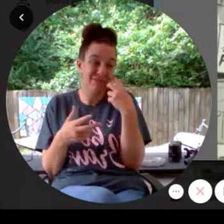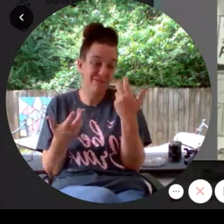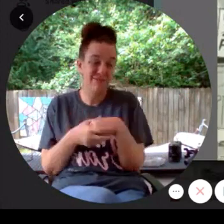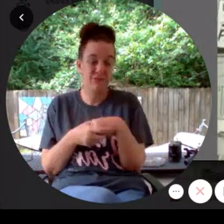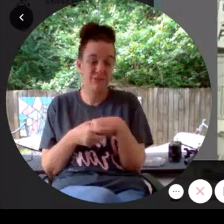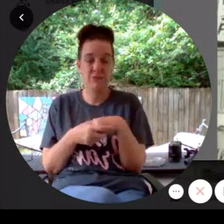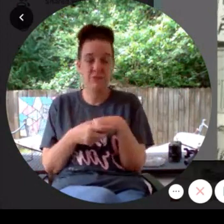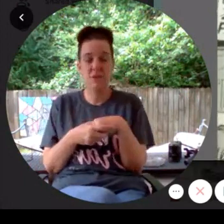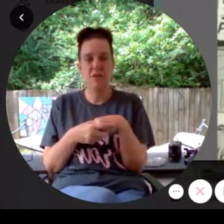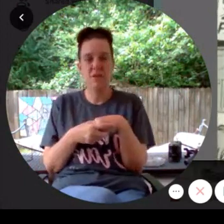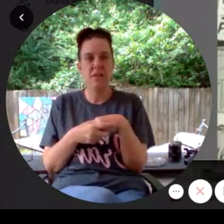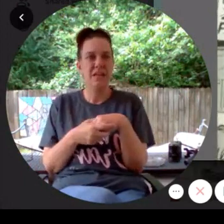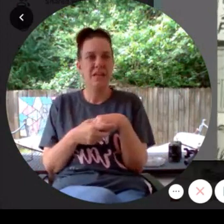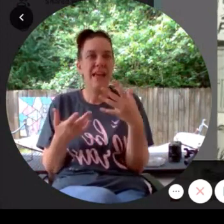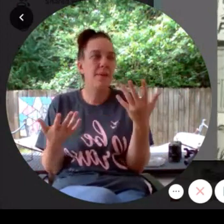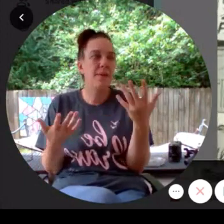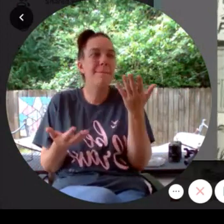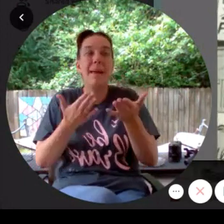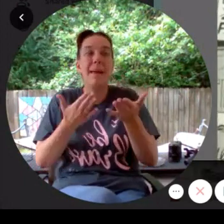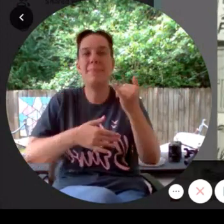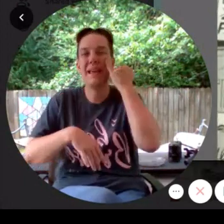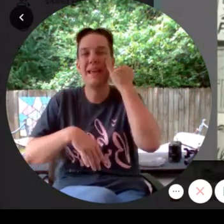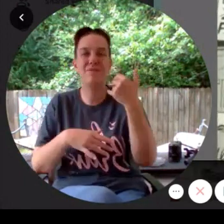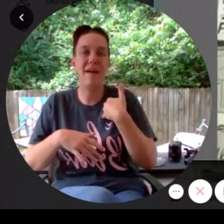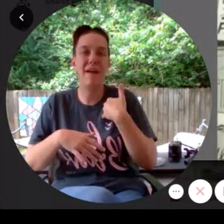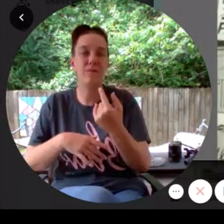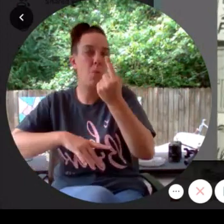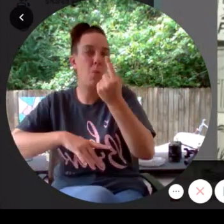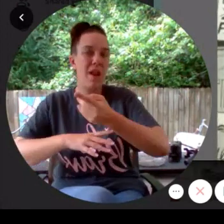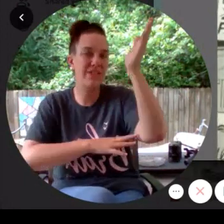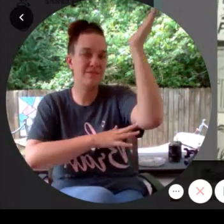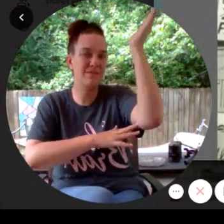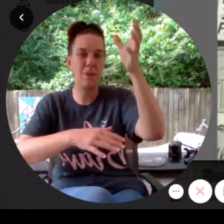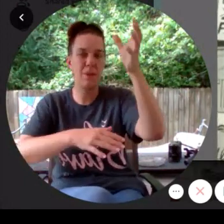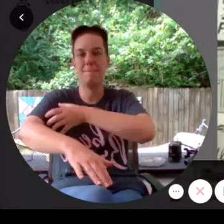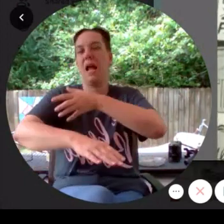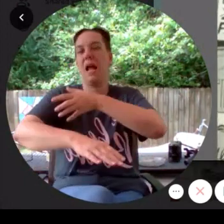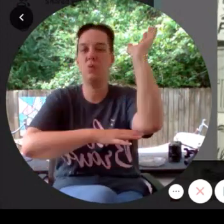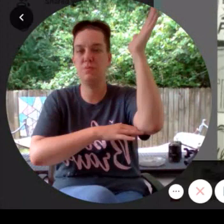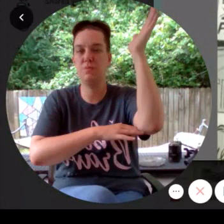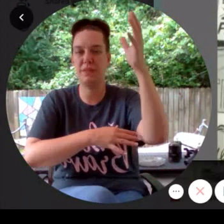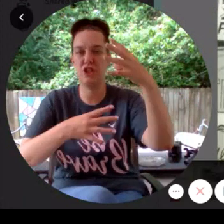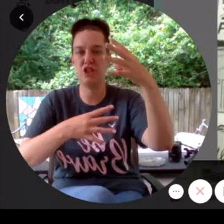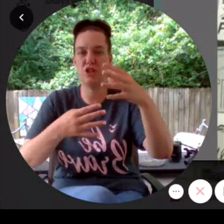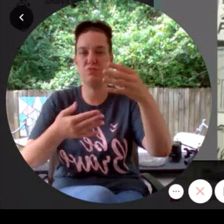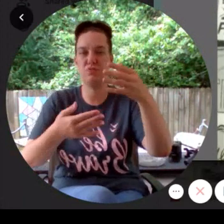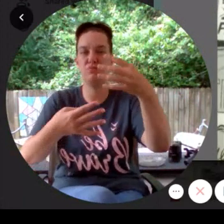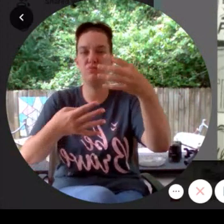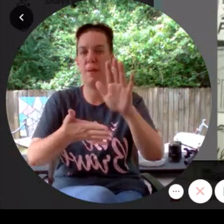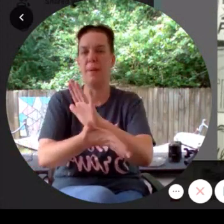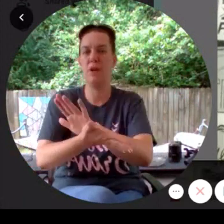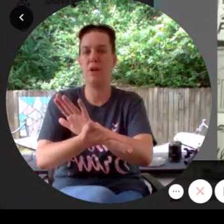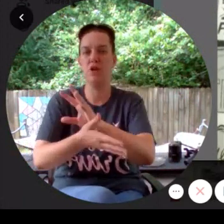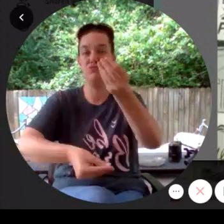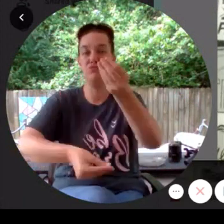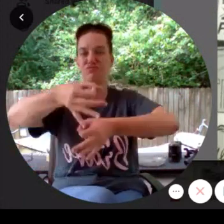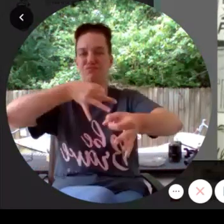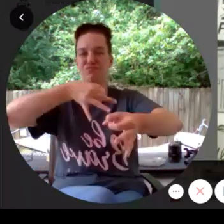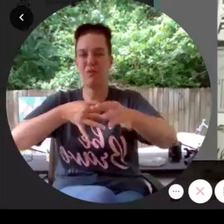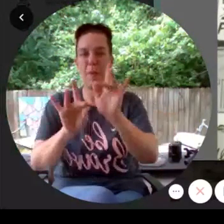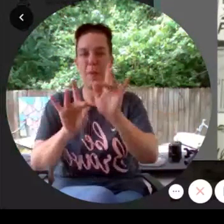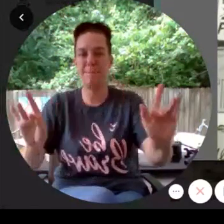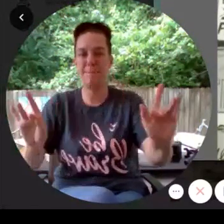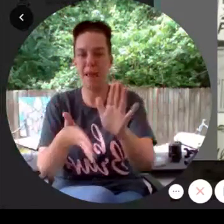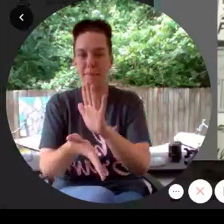one of his power speeches with blank pieces of paper. It wouldn't work. He'd just make up some